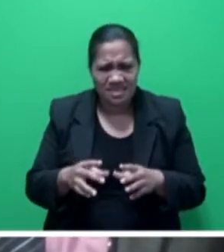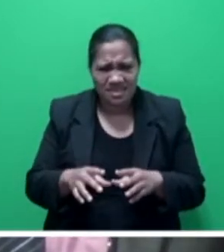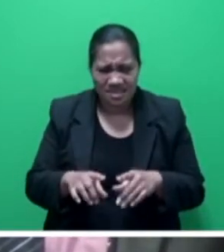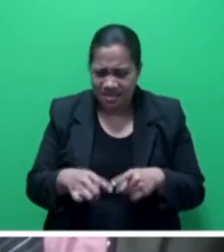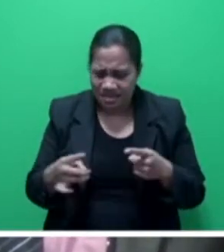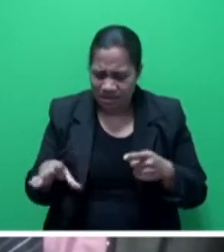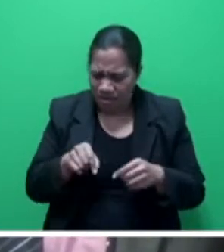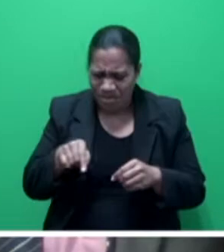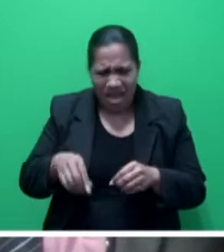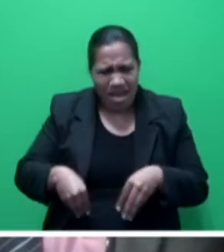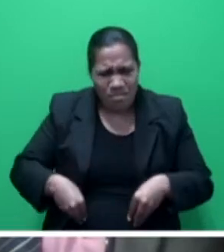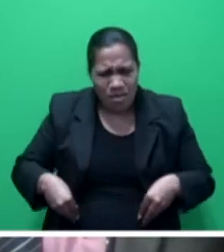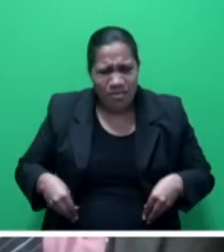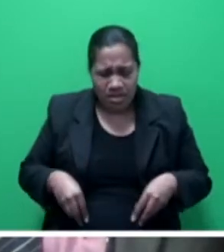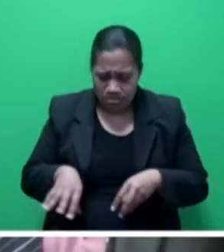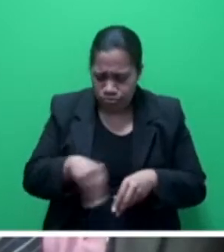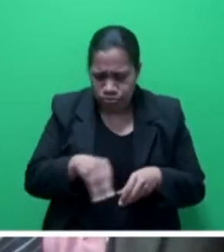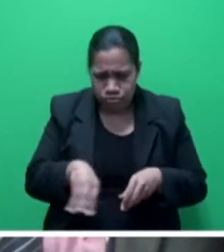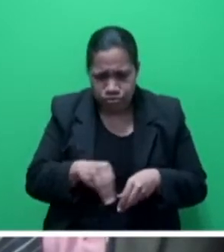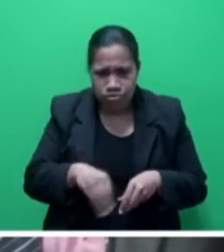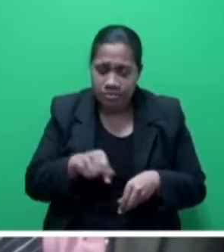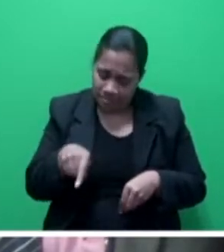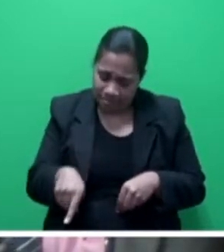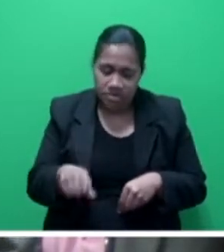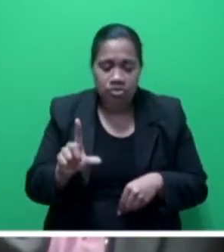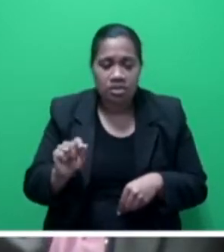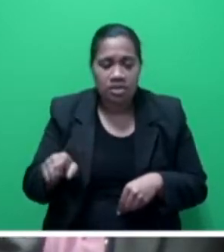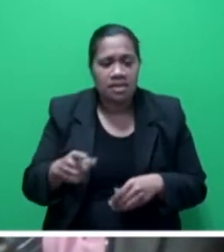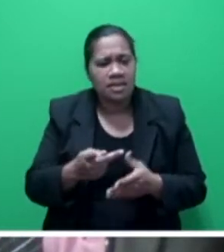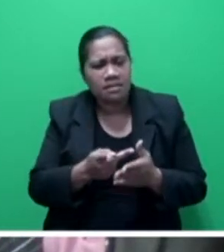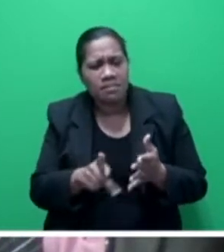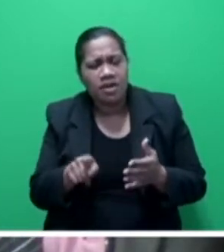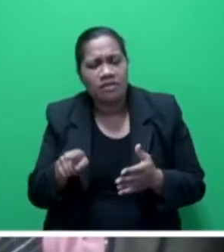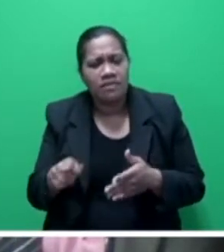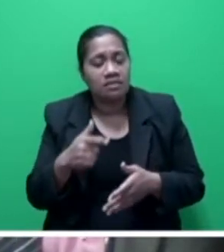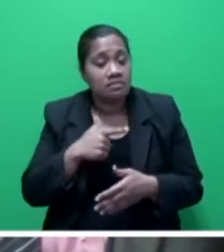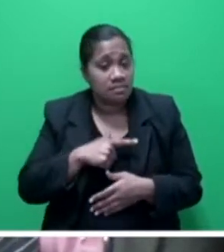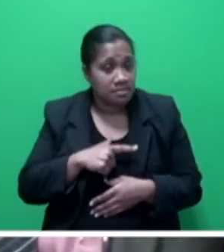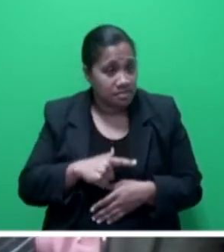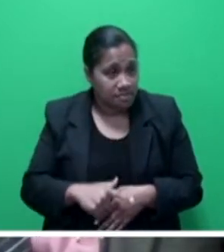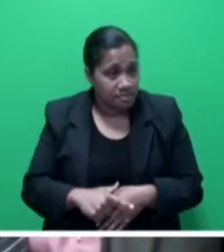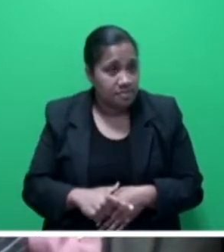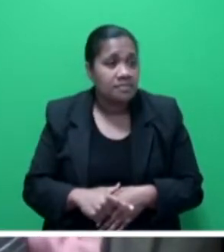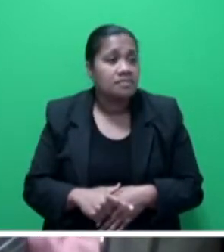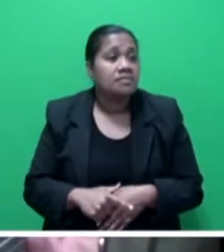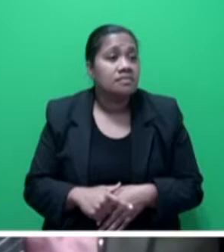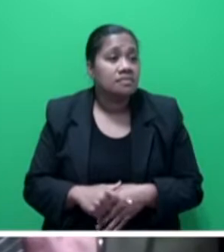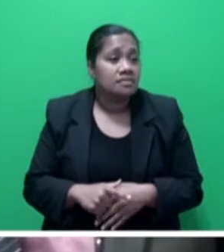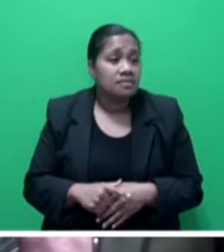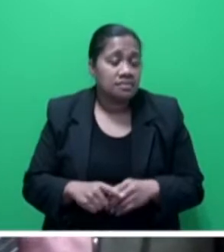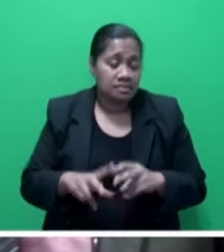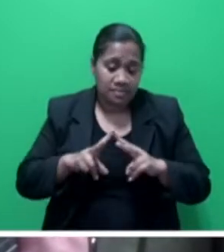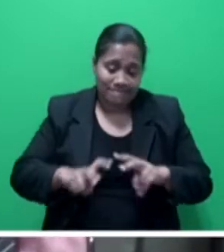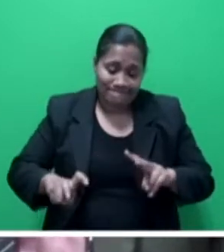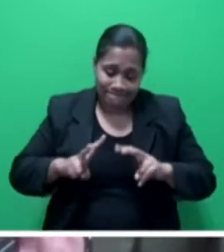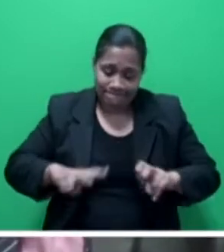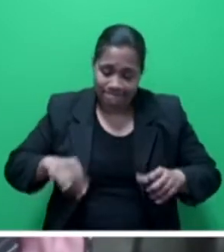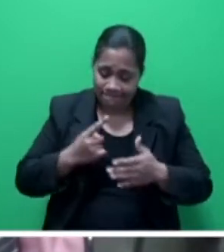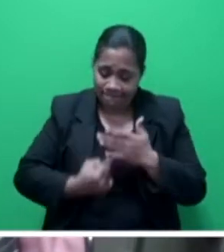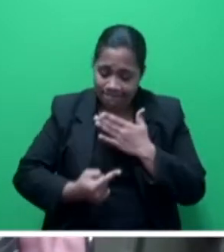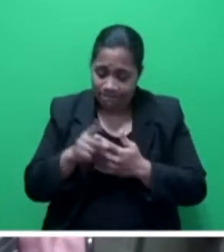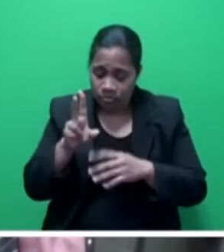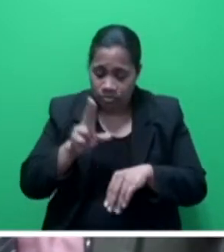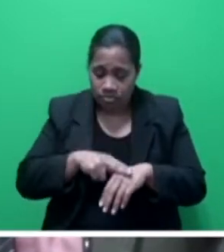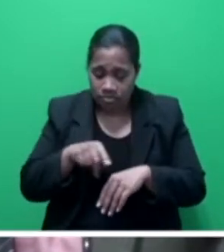quite extensive. And part of it, Honorable Speaker, has been because of the investment that's happened to the doctors in this regard. And